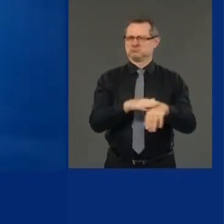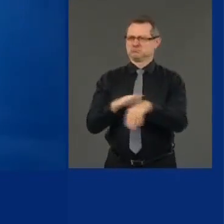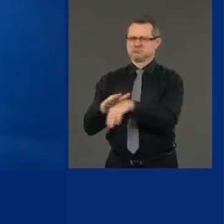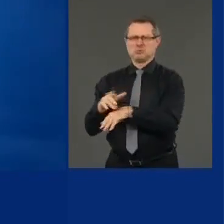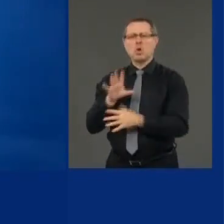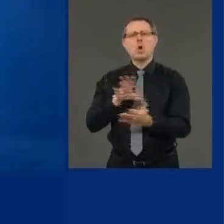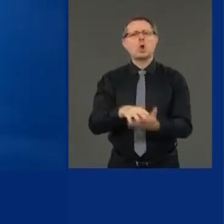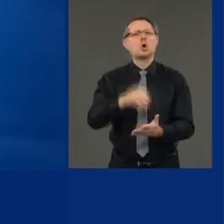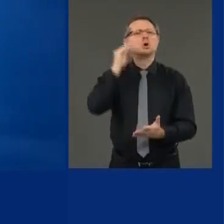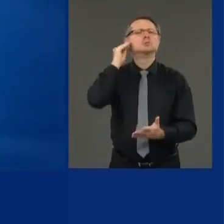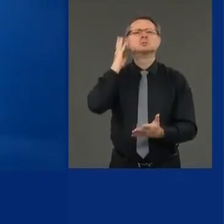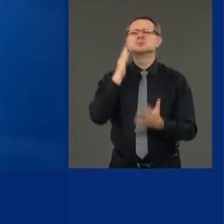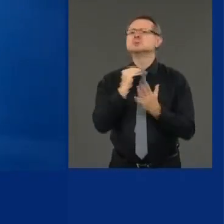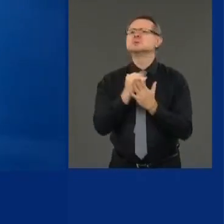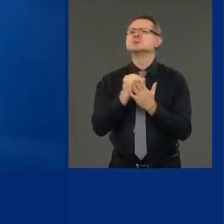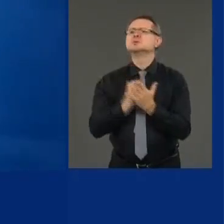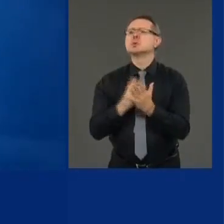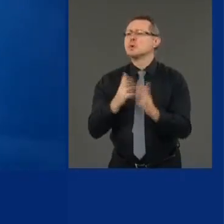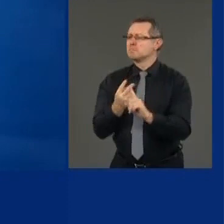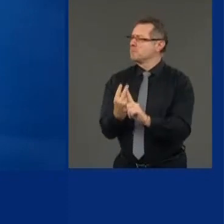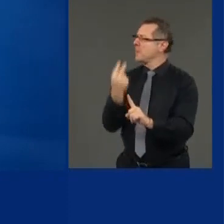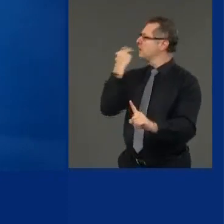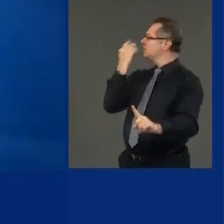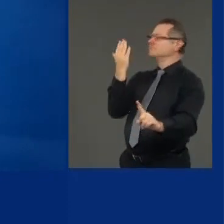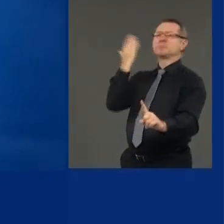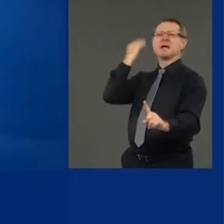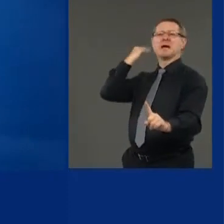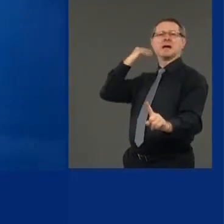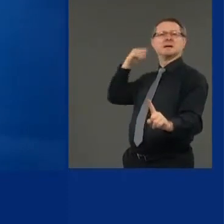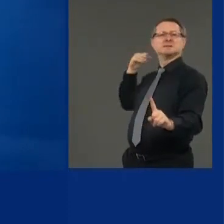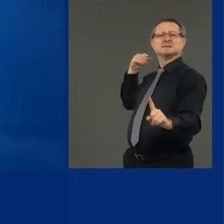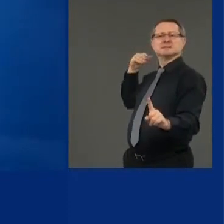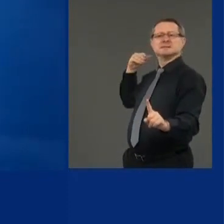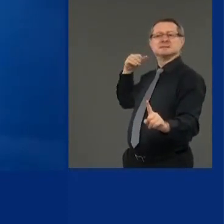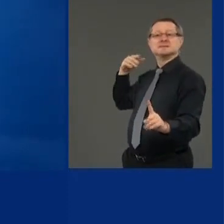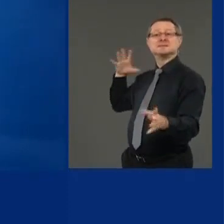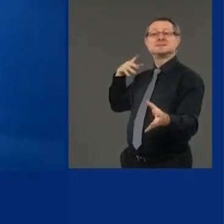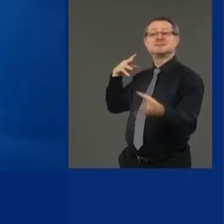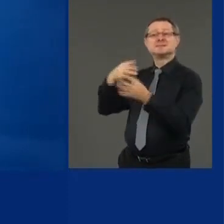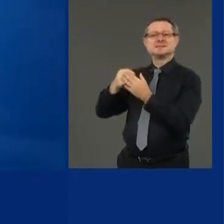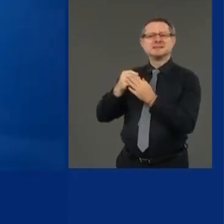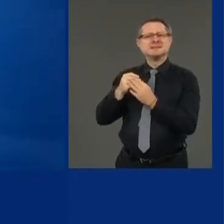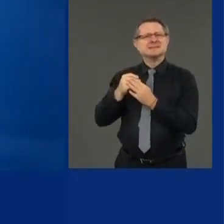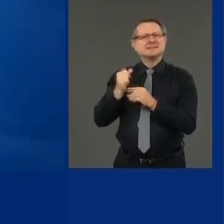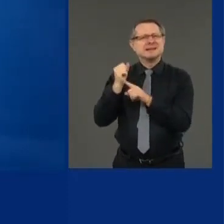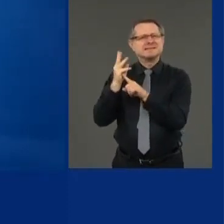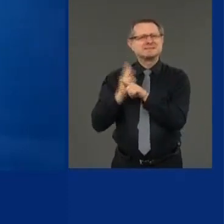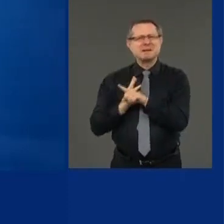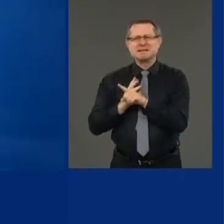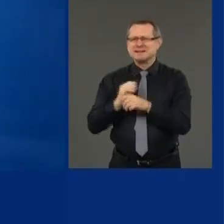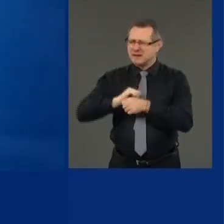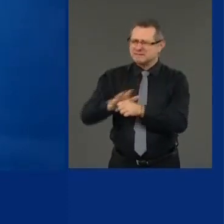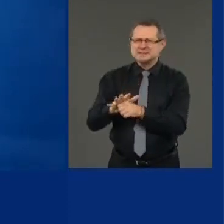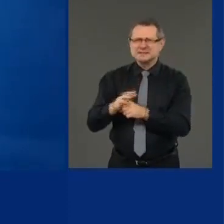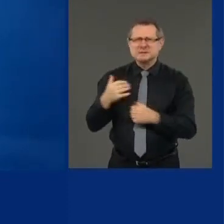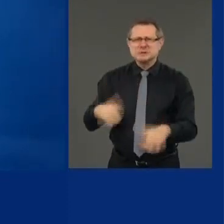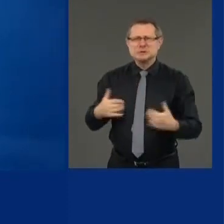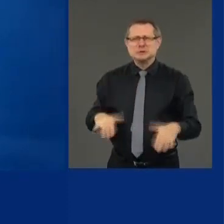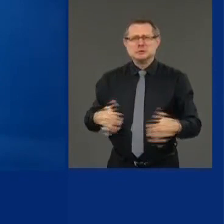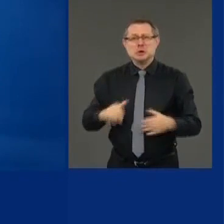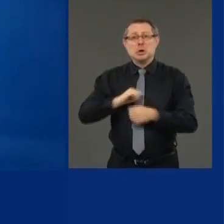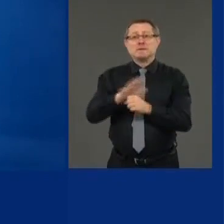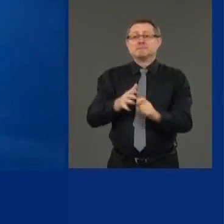of what we have gone through. This is not that COVID descended on us yesterday.